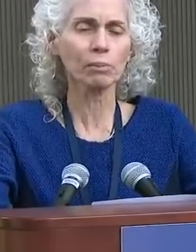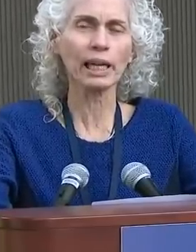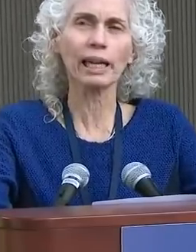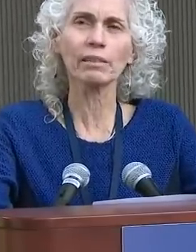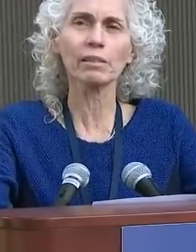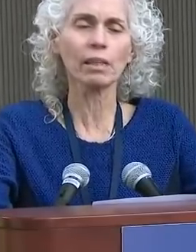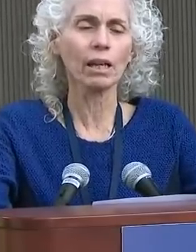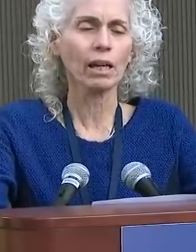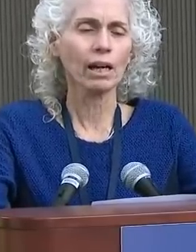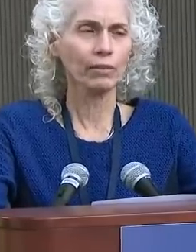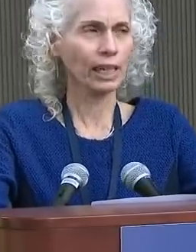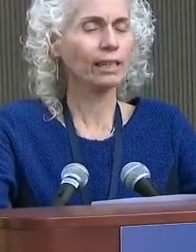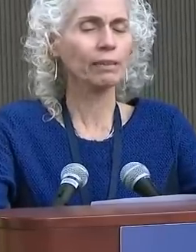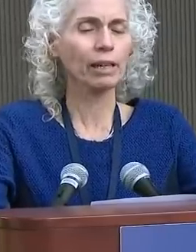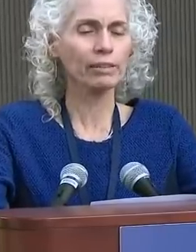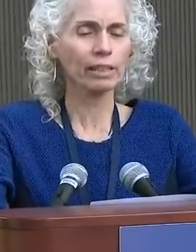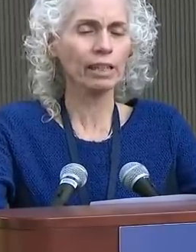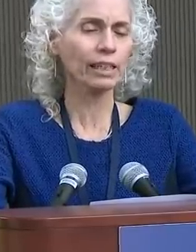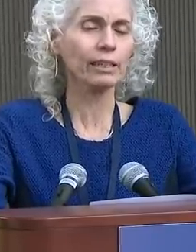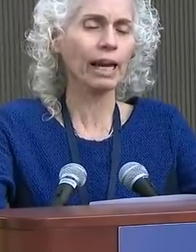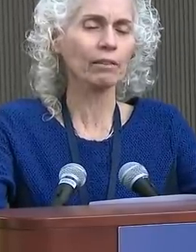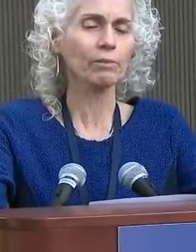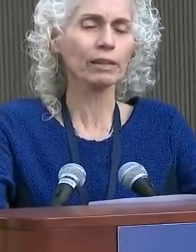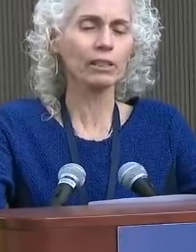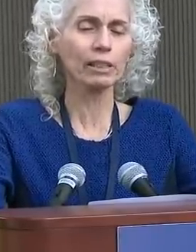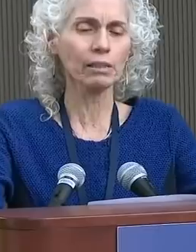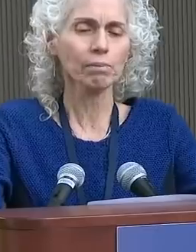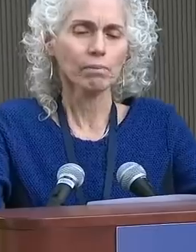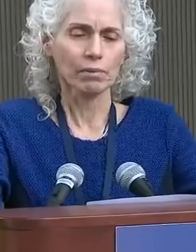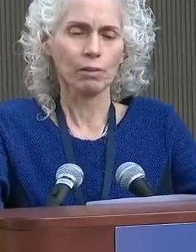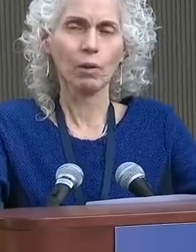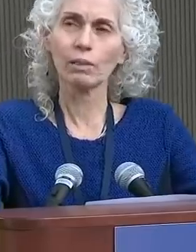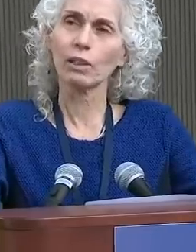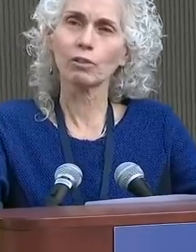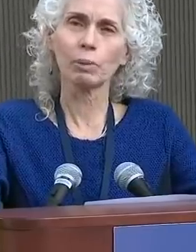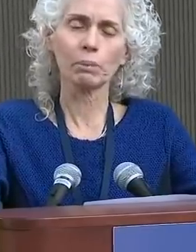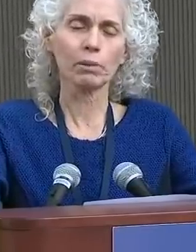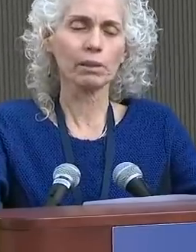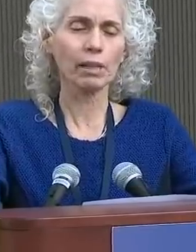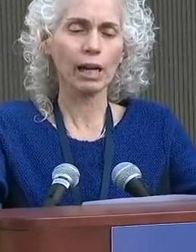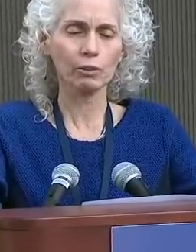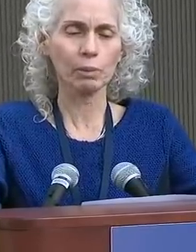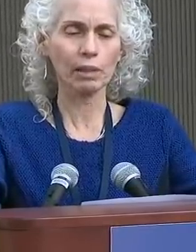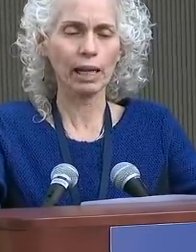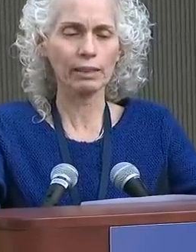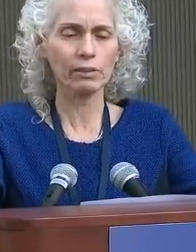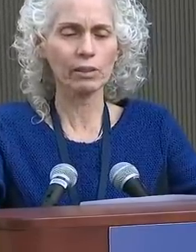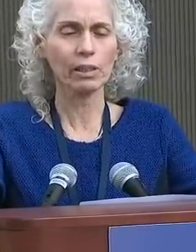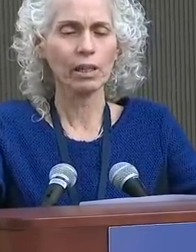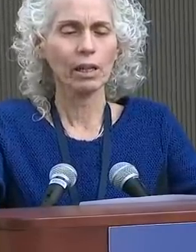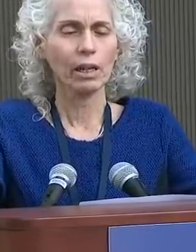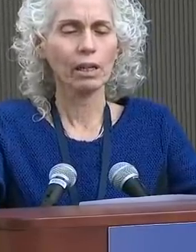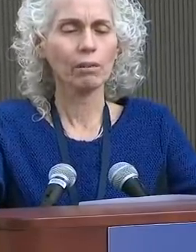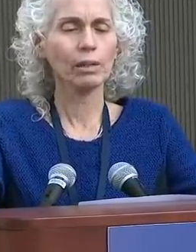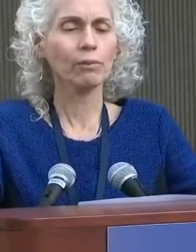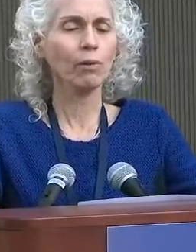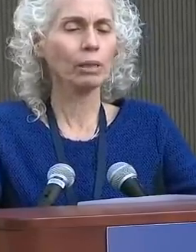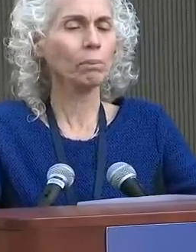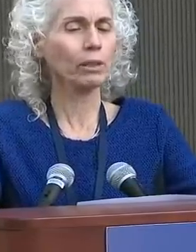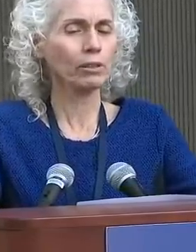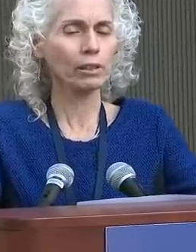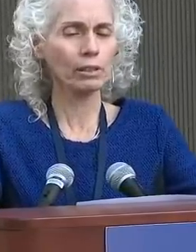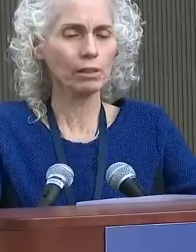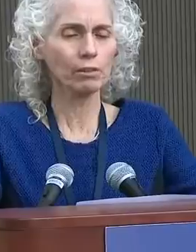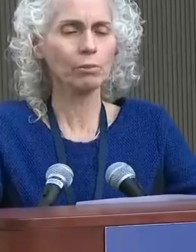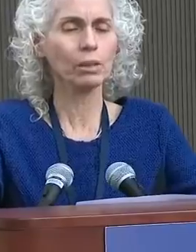confirmed case of an L.A. County resident. One of those people is hospitalized. We have